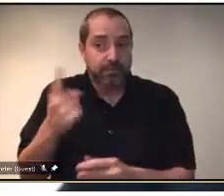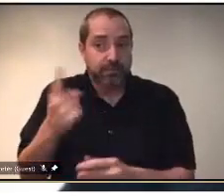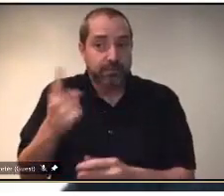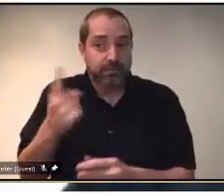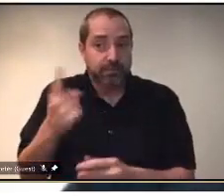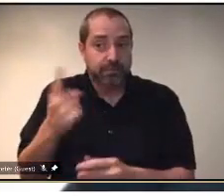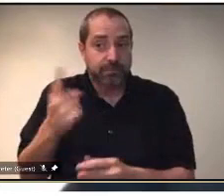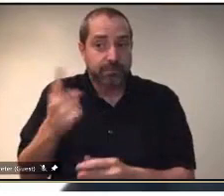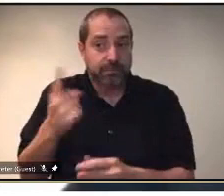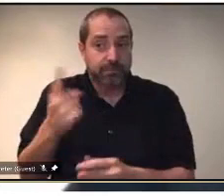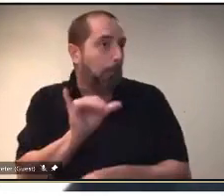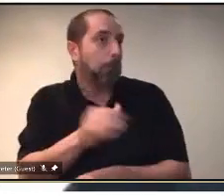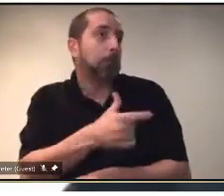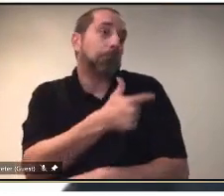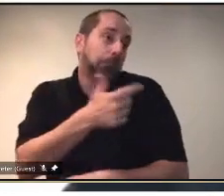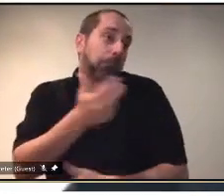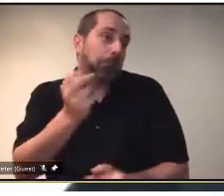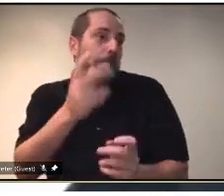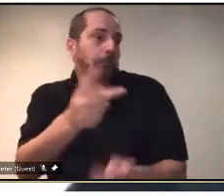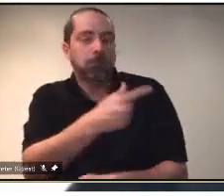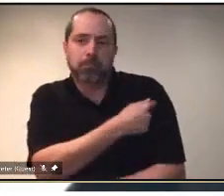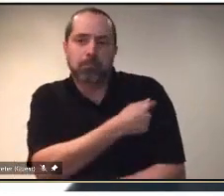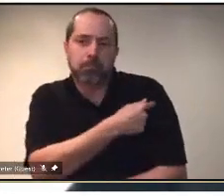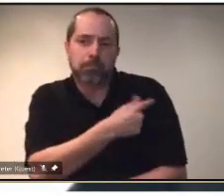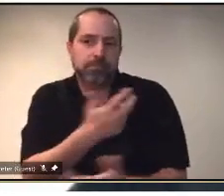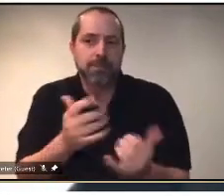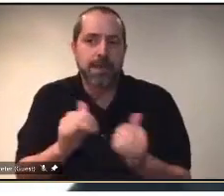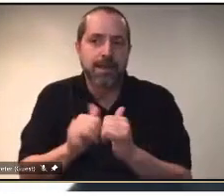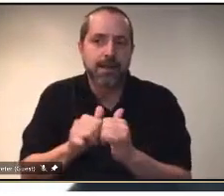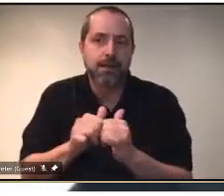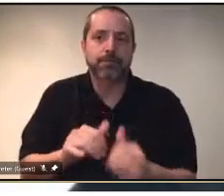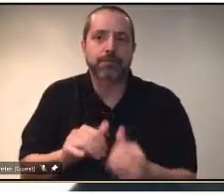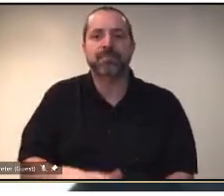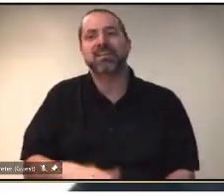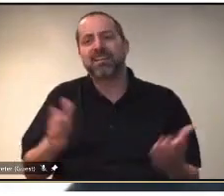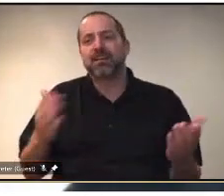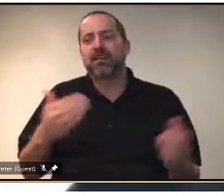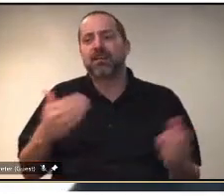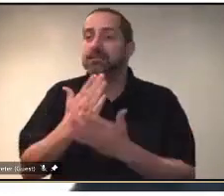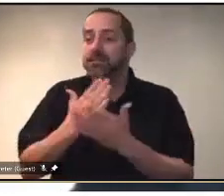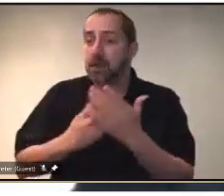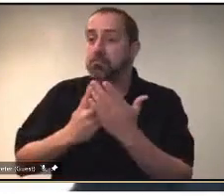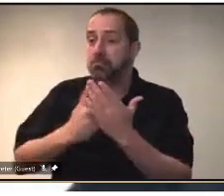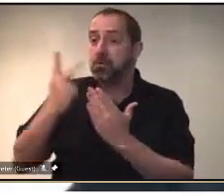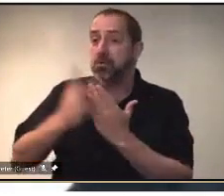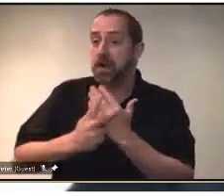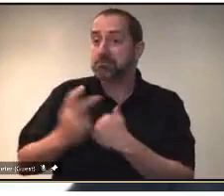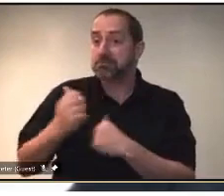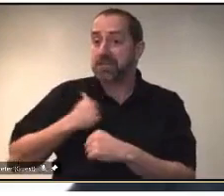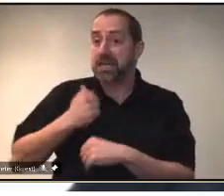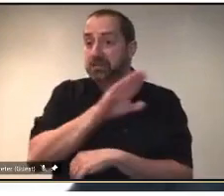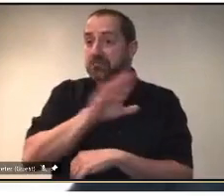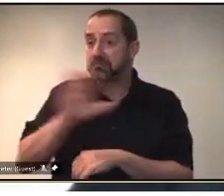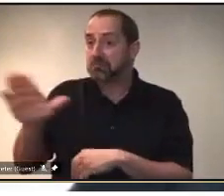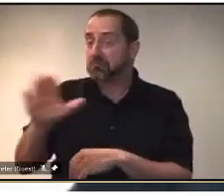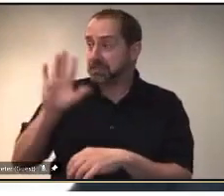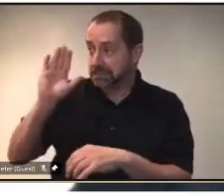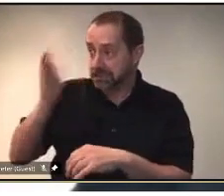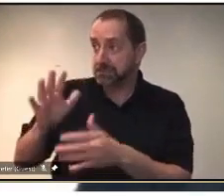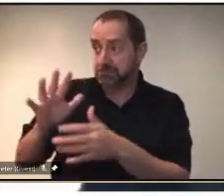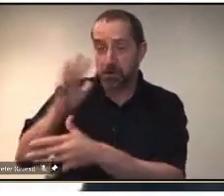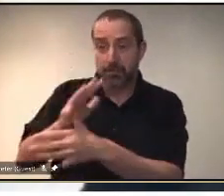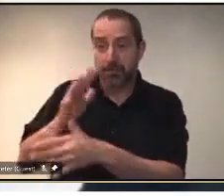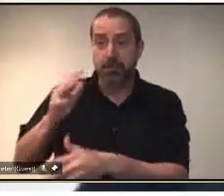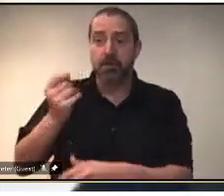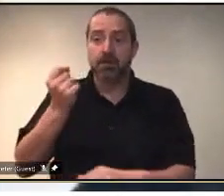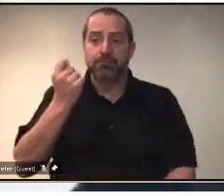Thanks, Lisa. We have heard of the incentive programs or seem to be very popular. We haven't seen anything that would really increase